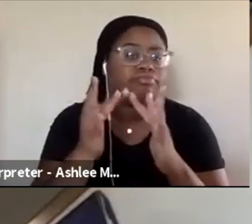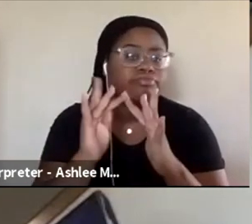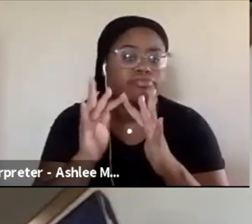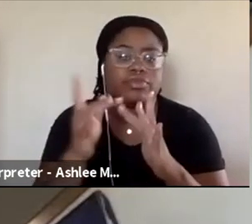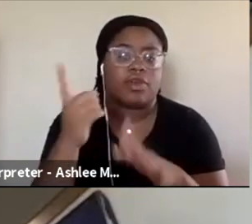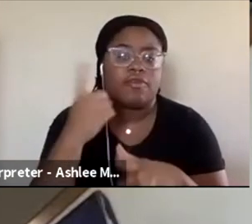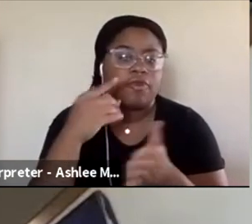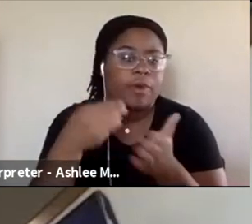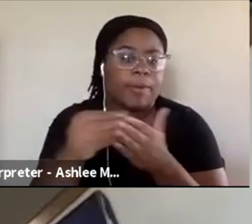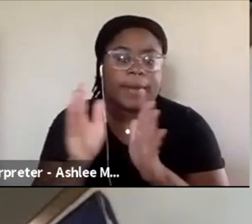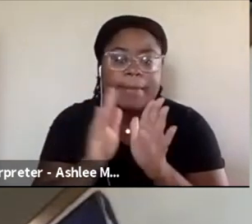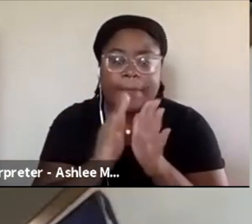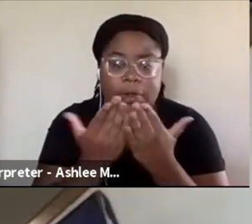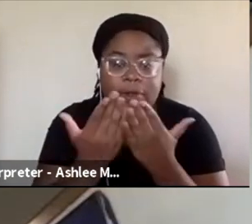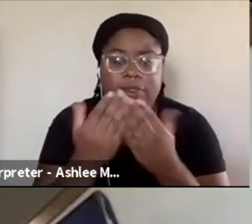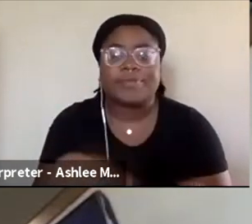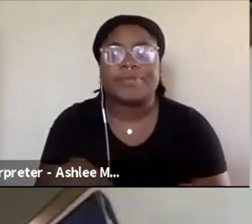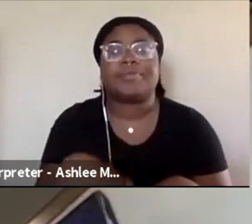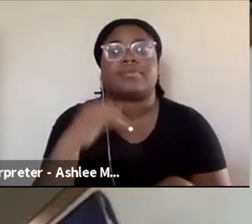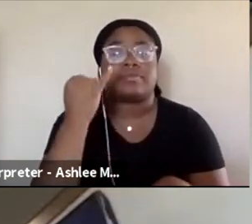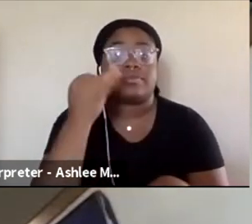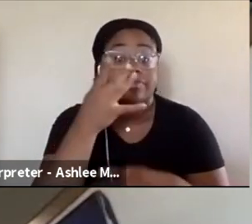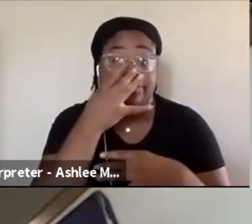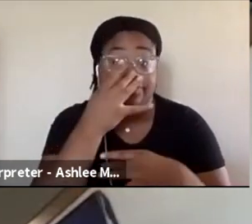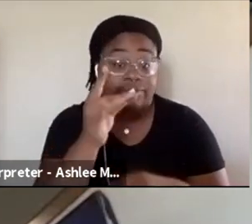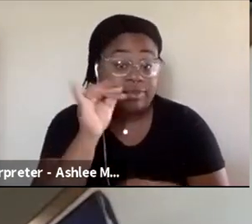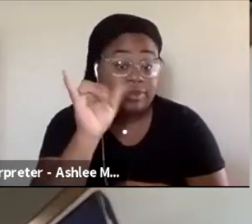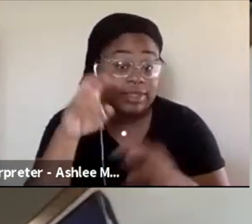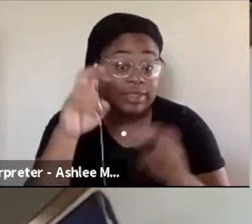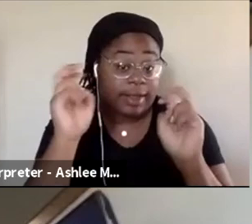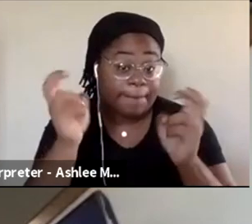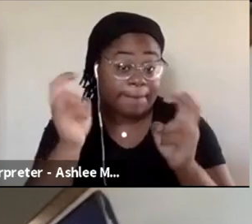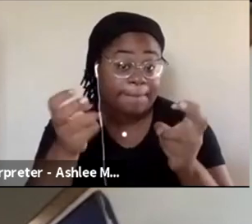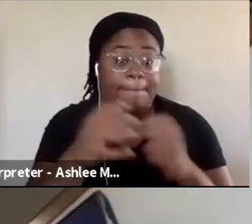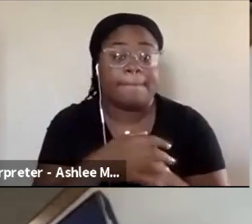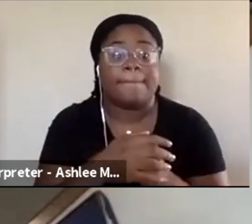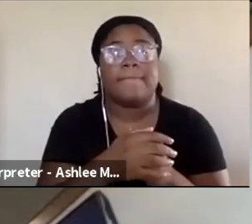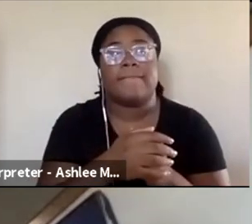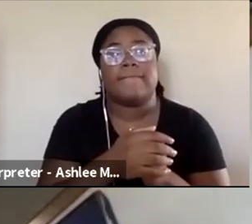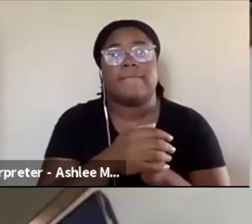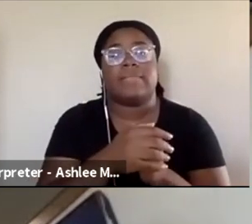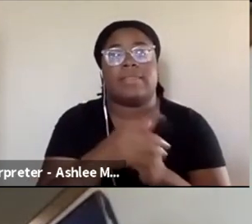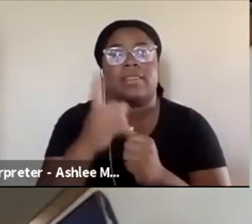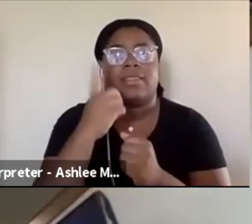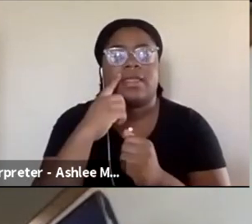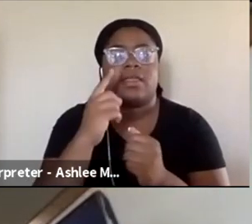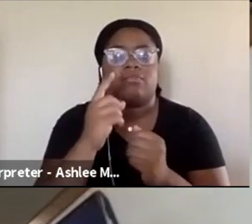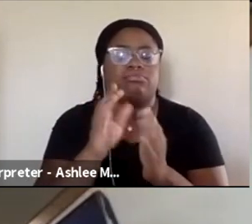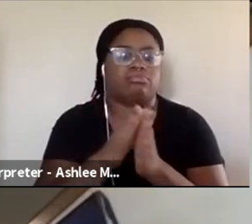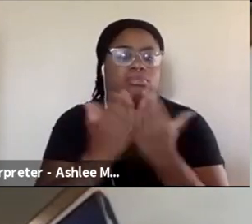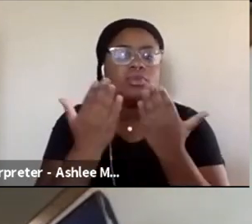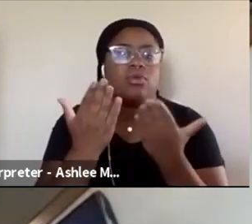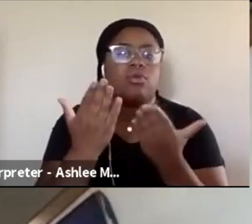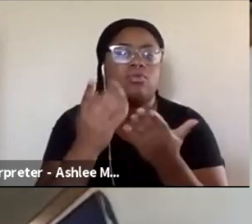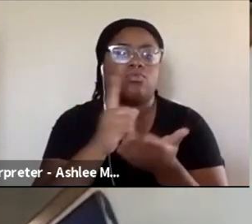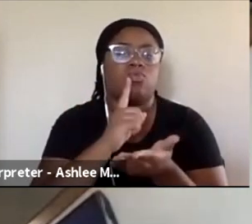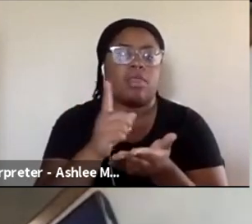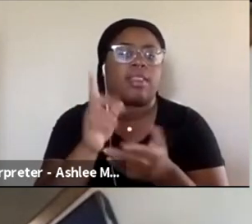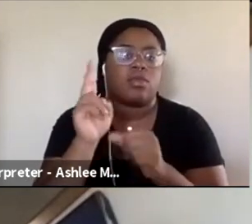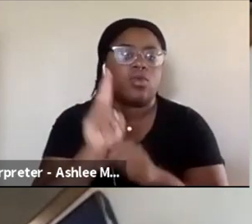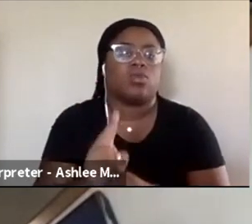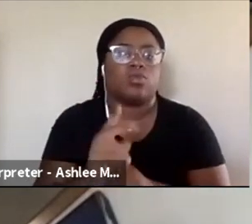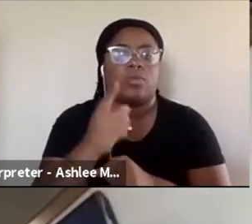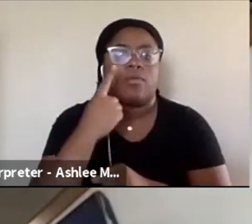you find a book. So I think if you're really interested in these topics and I think my book will be really useful, you know, as especially in